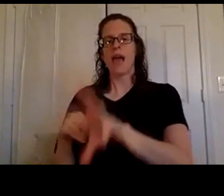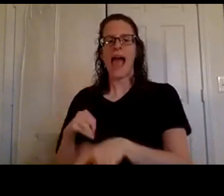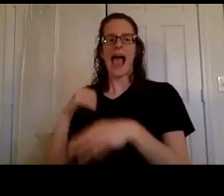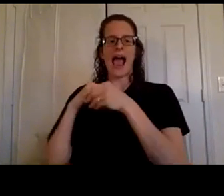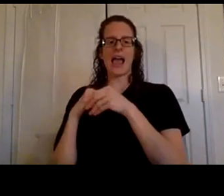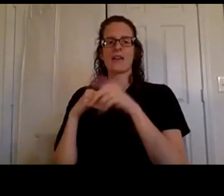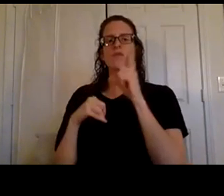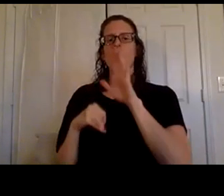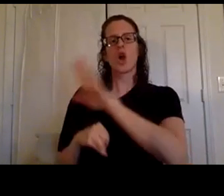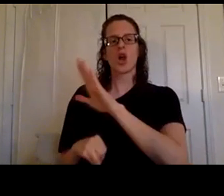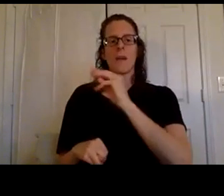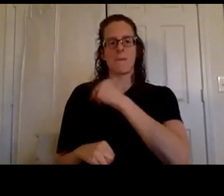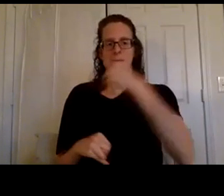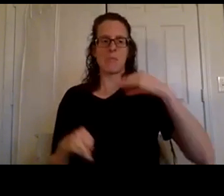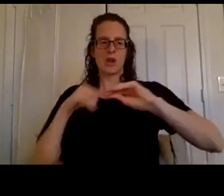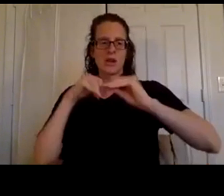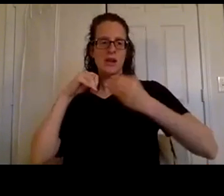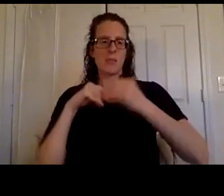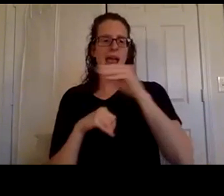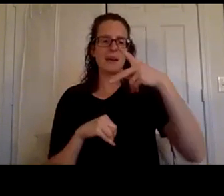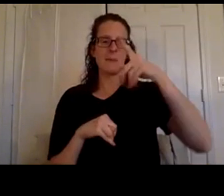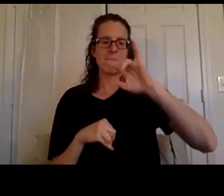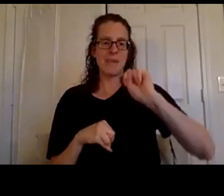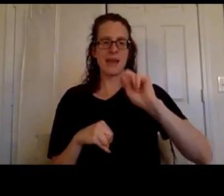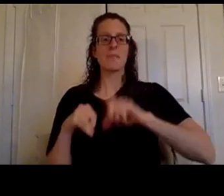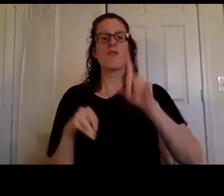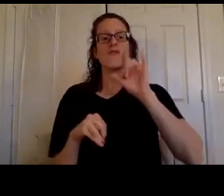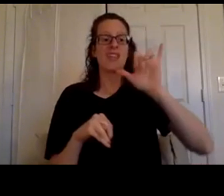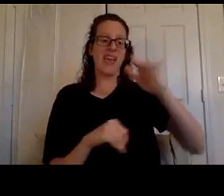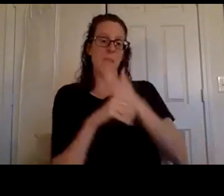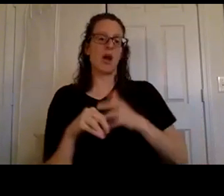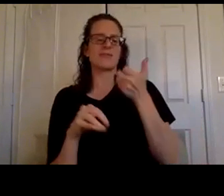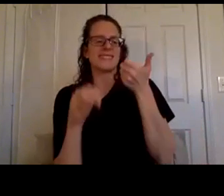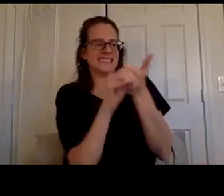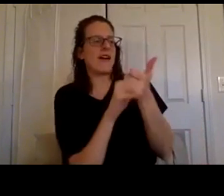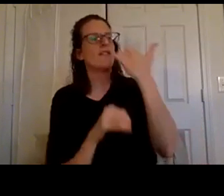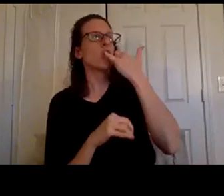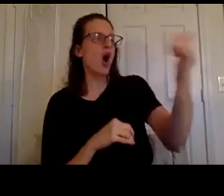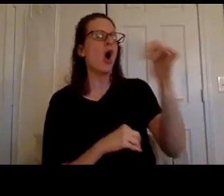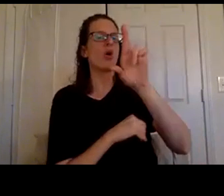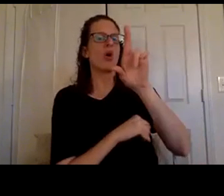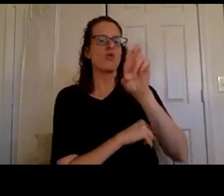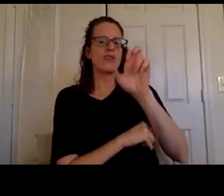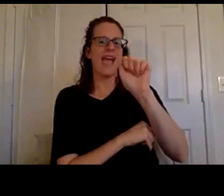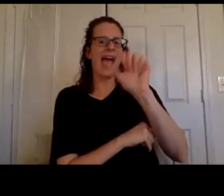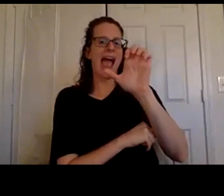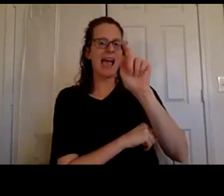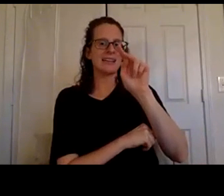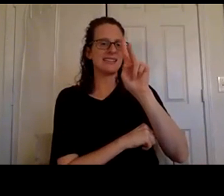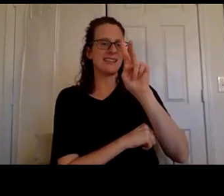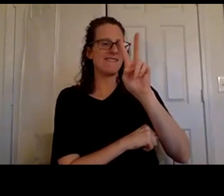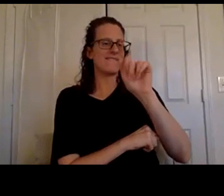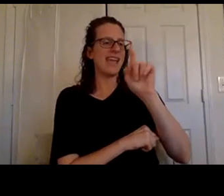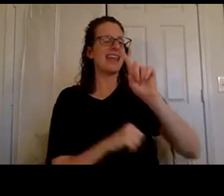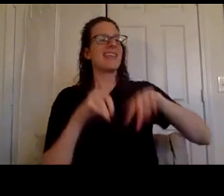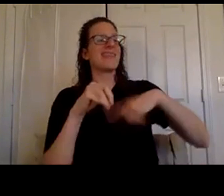her four digit pin but for this part she needs to do it um and then she will just need to give